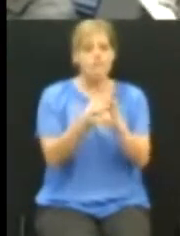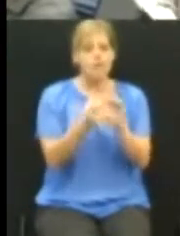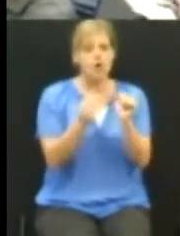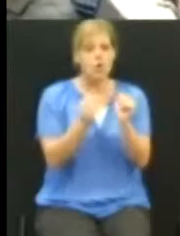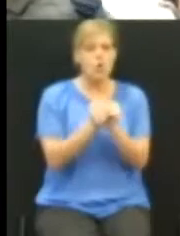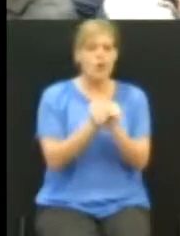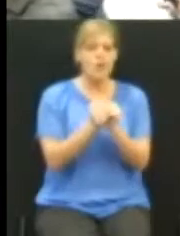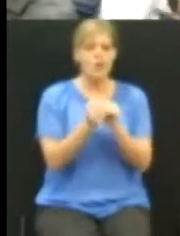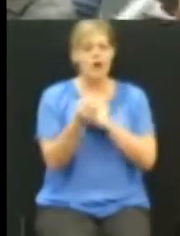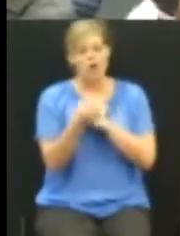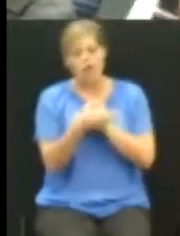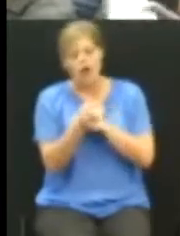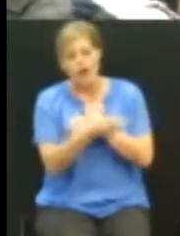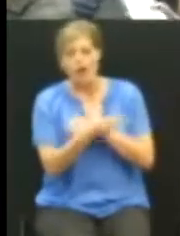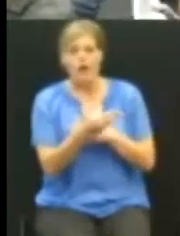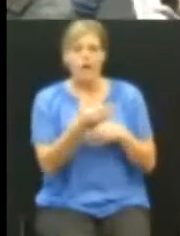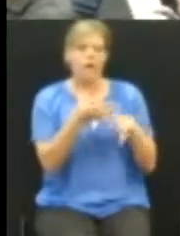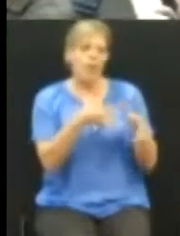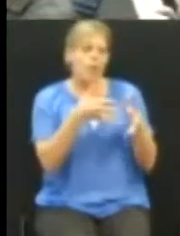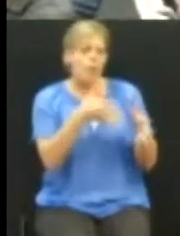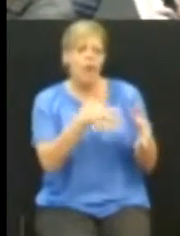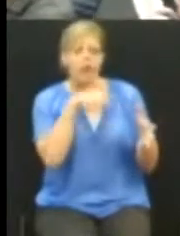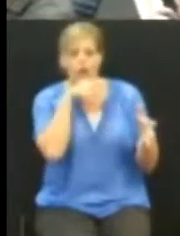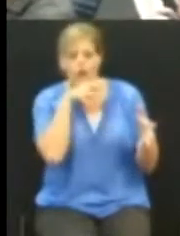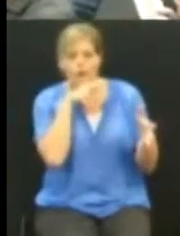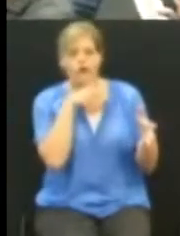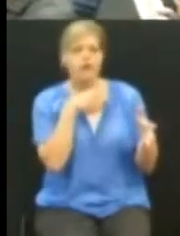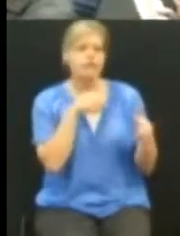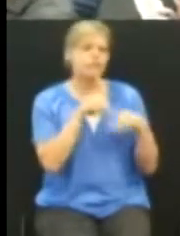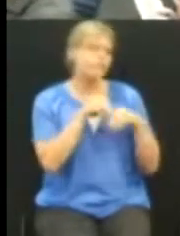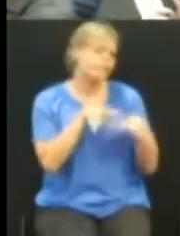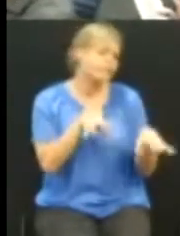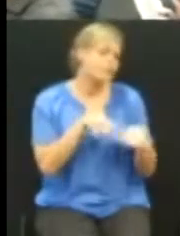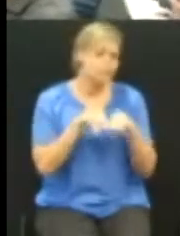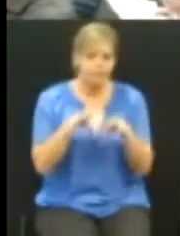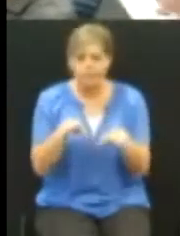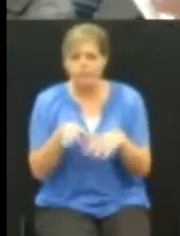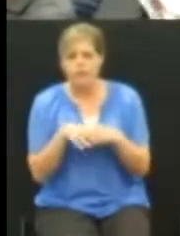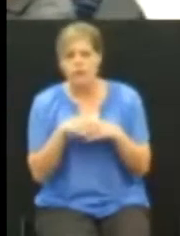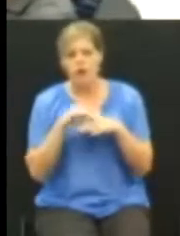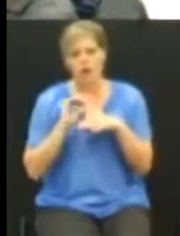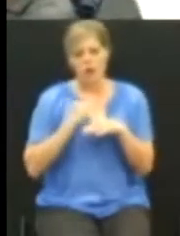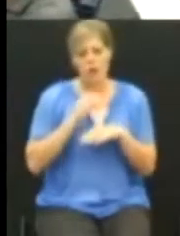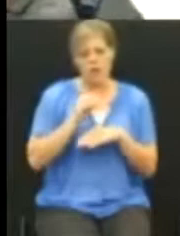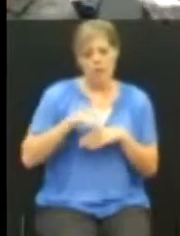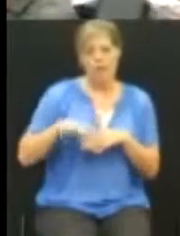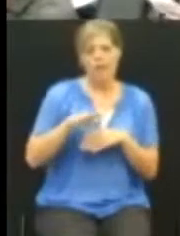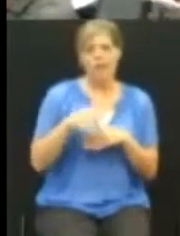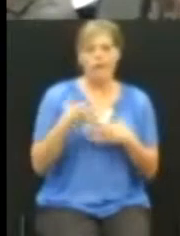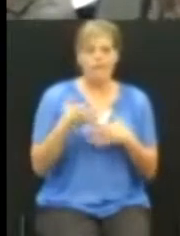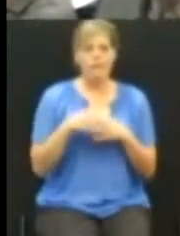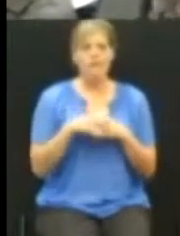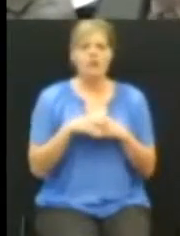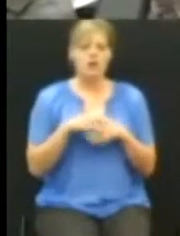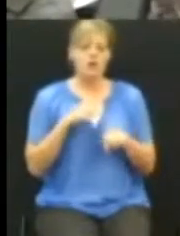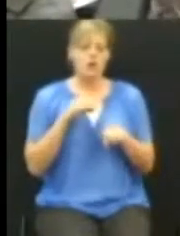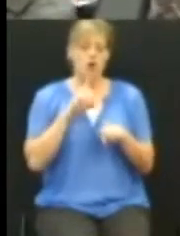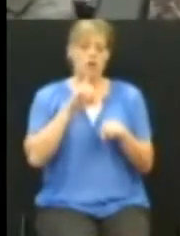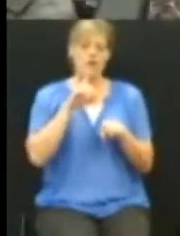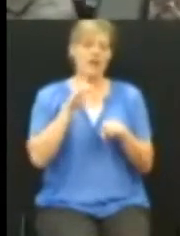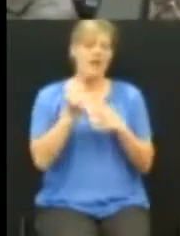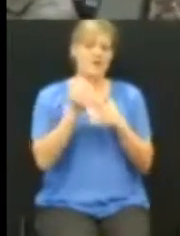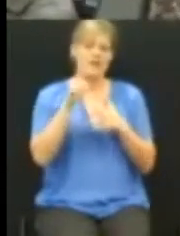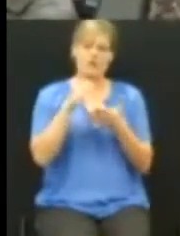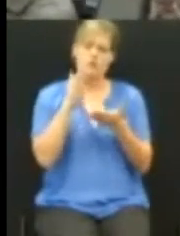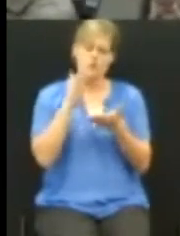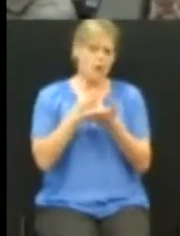material that's neglected, where the buck stops, as you call it sometimes, the buck stops here, of